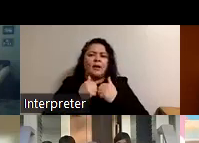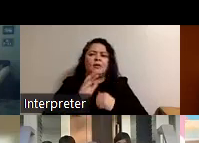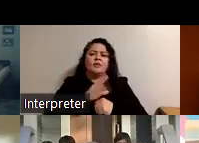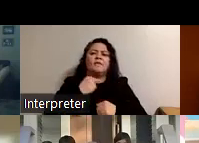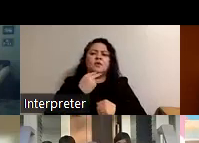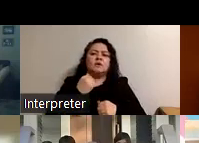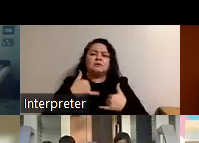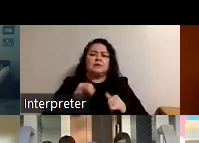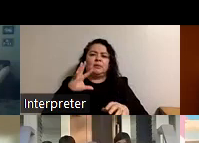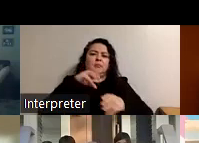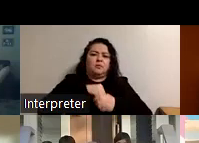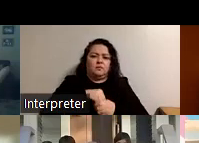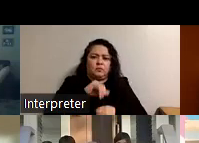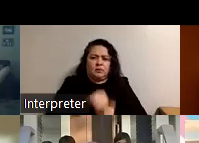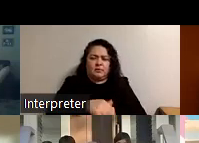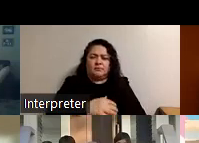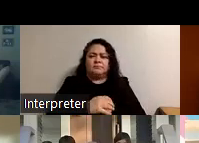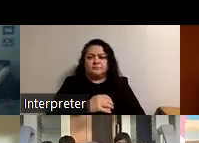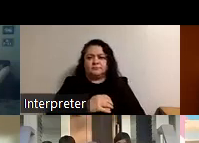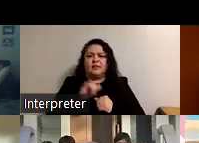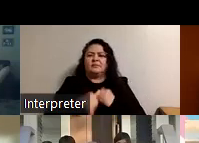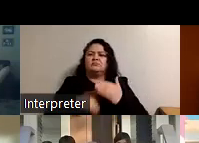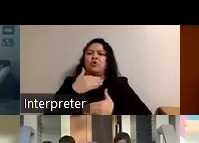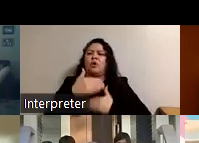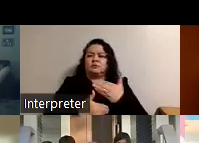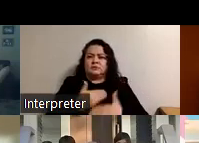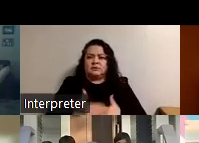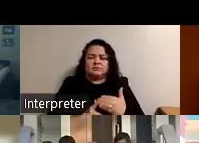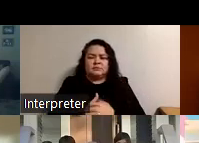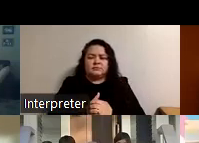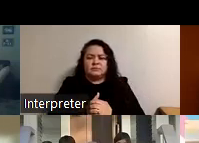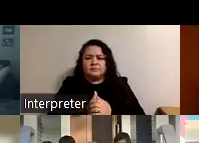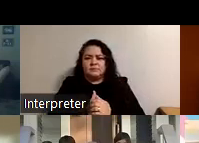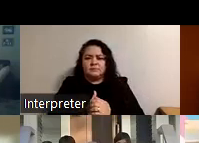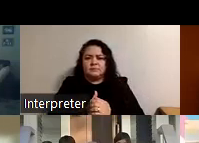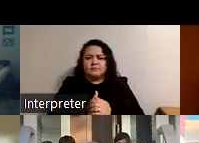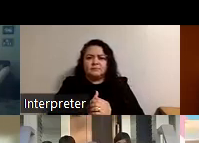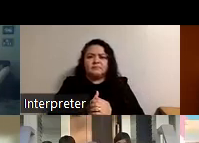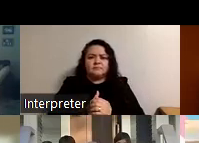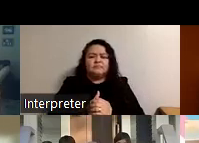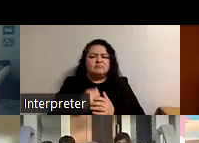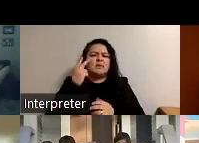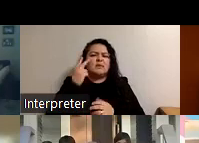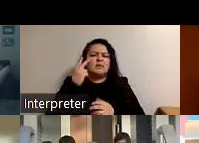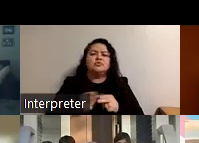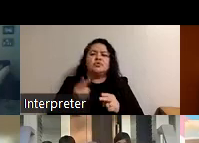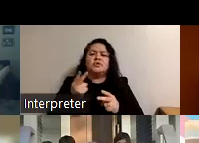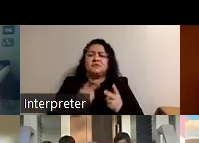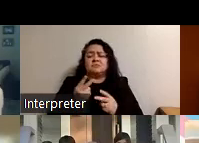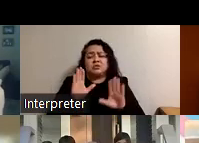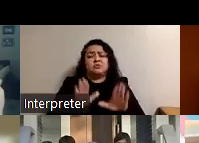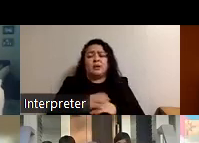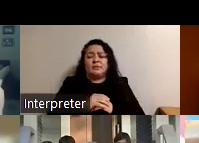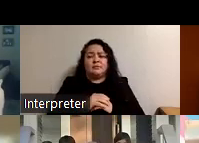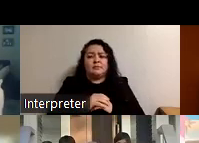still be a part of this this process um yeah i see short visits i think that's great i